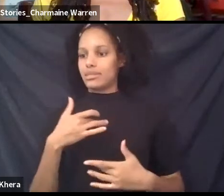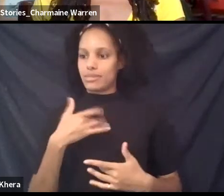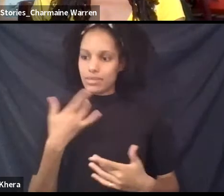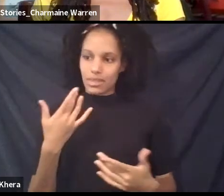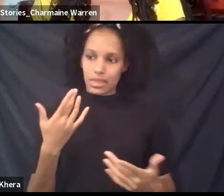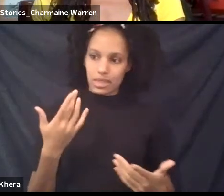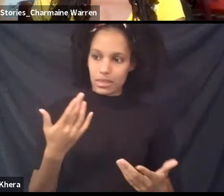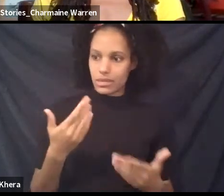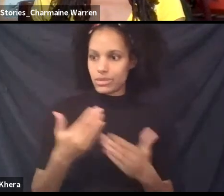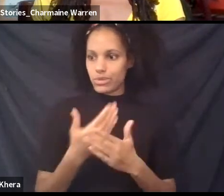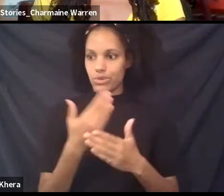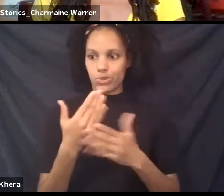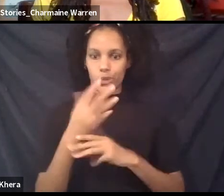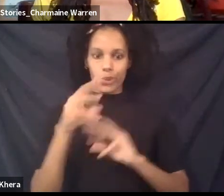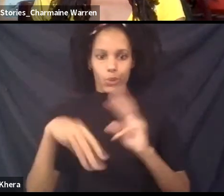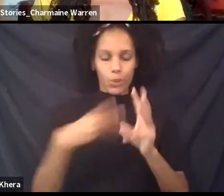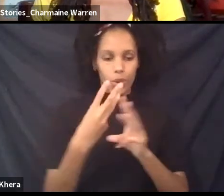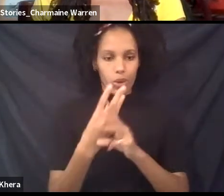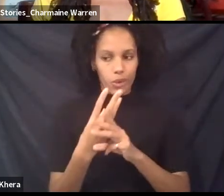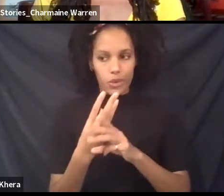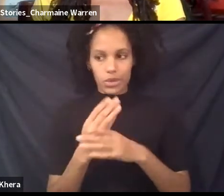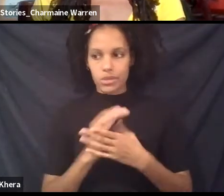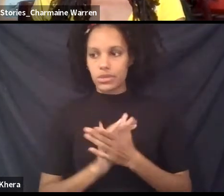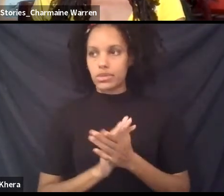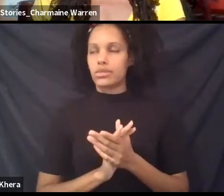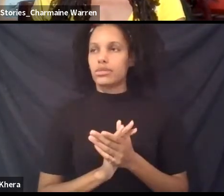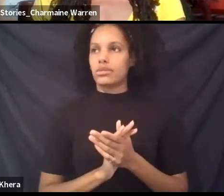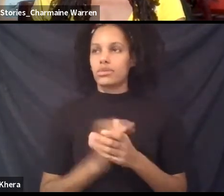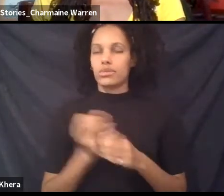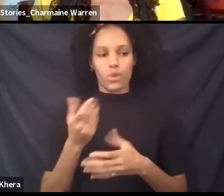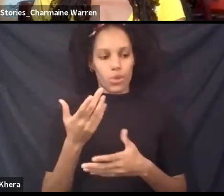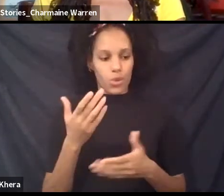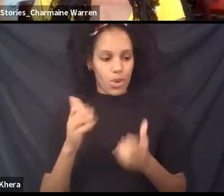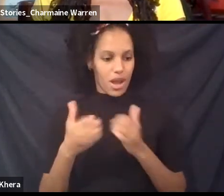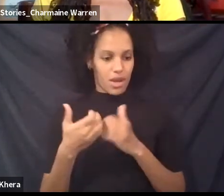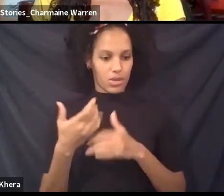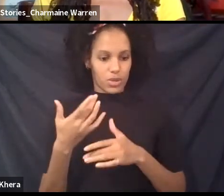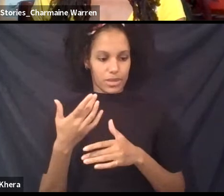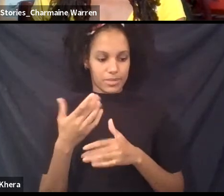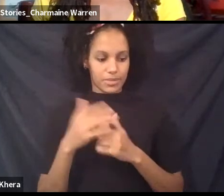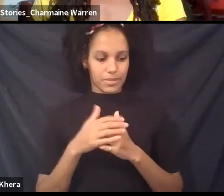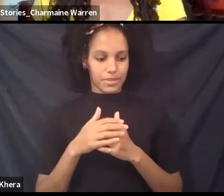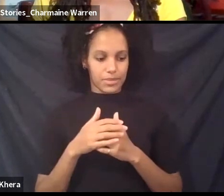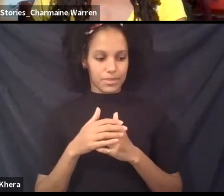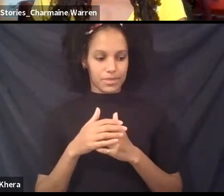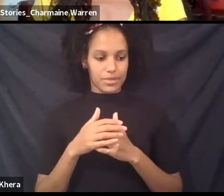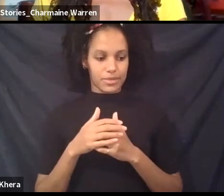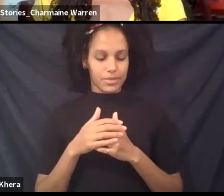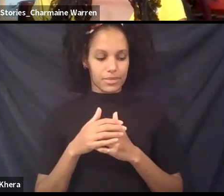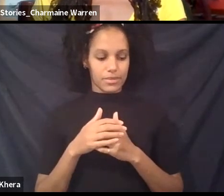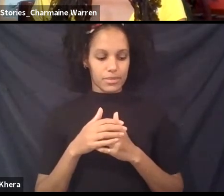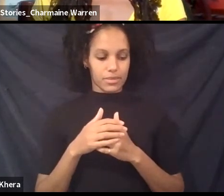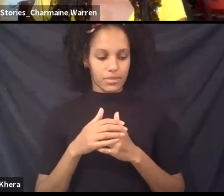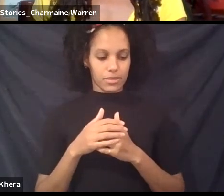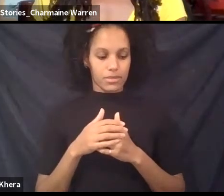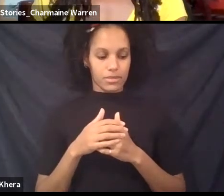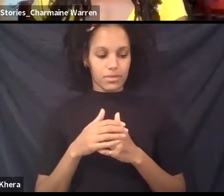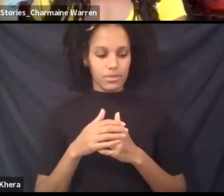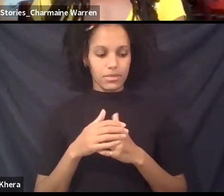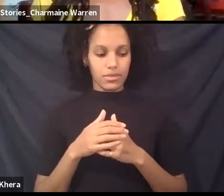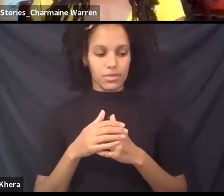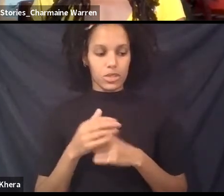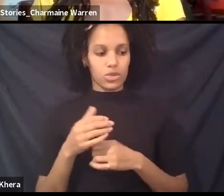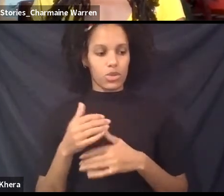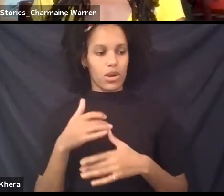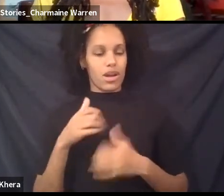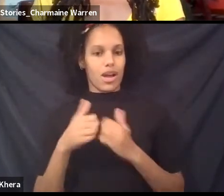from? How do we come from a space where we're not necessarily, where we're in one way of being and pushed into another way of